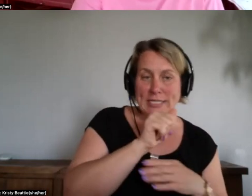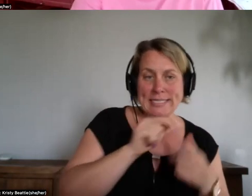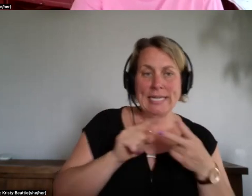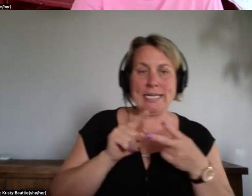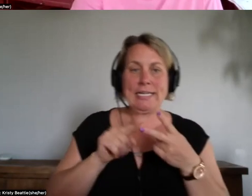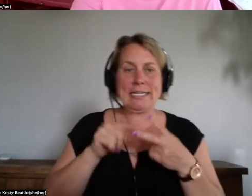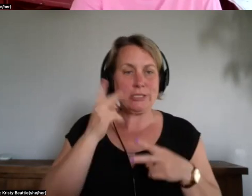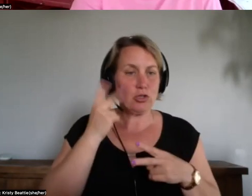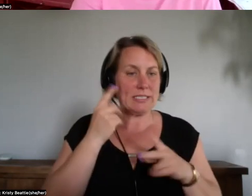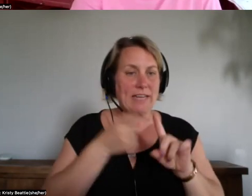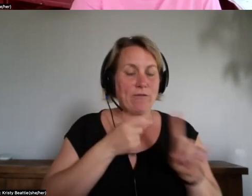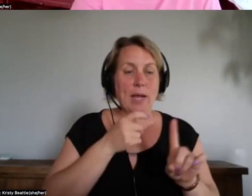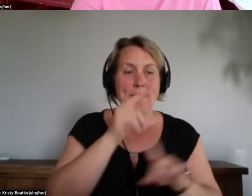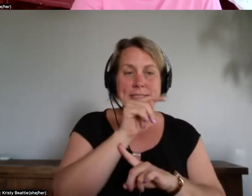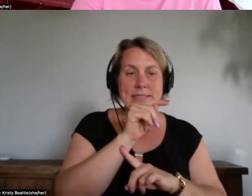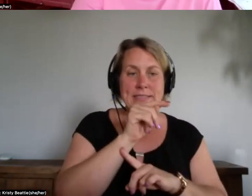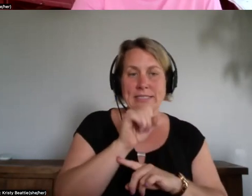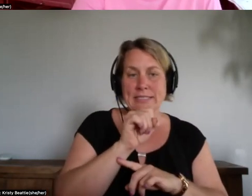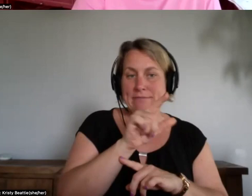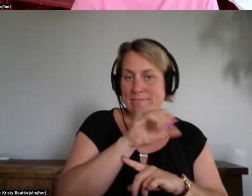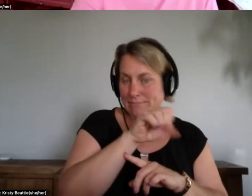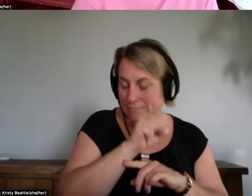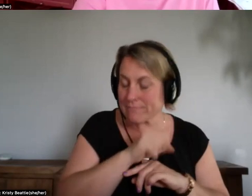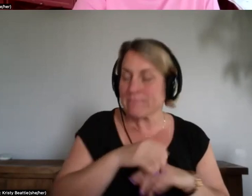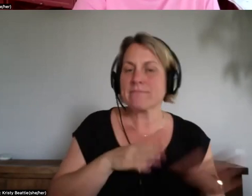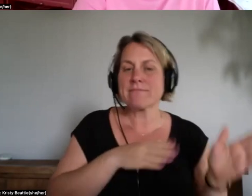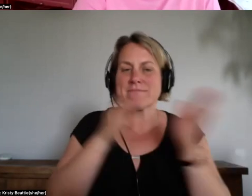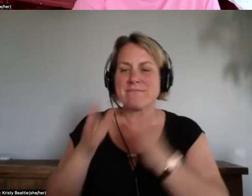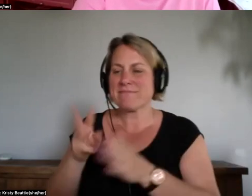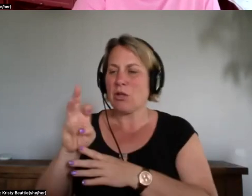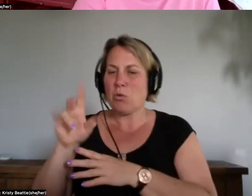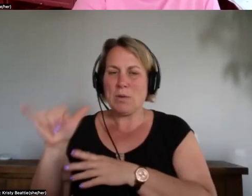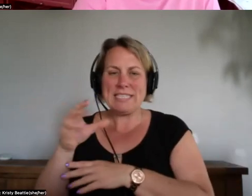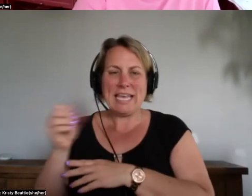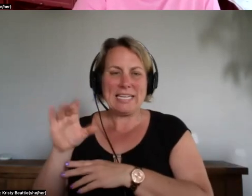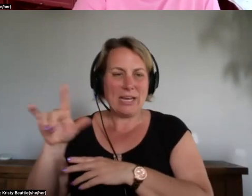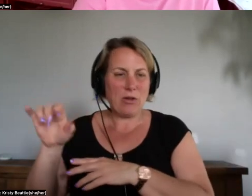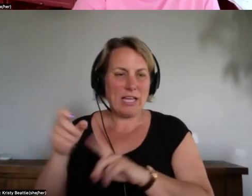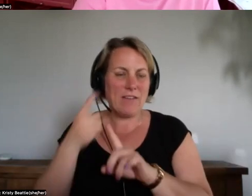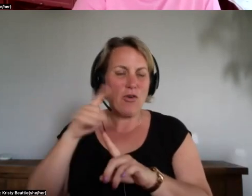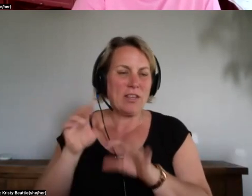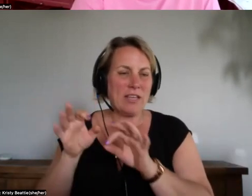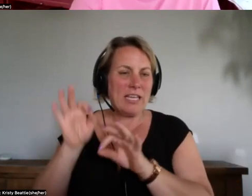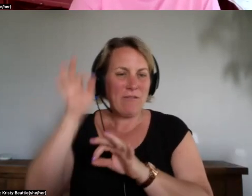sign language interpreter service and wendy and caroline for the french interpretation